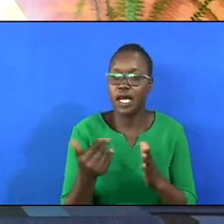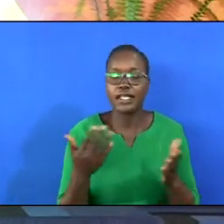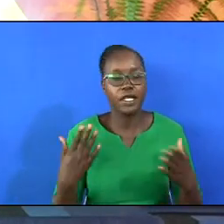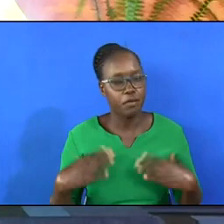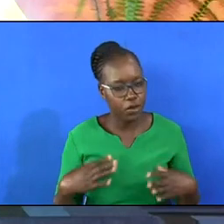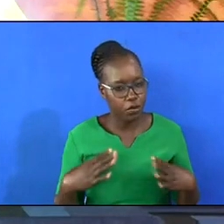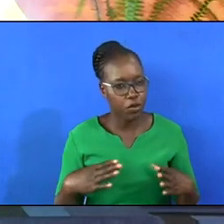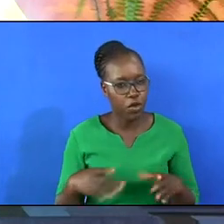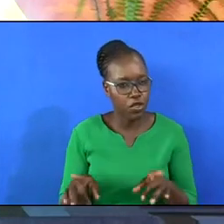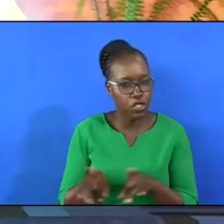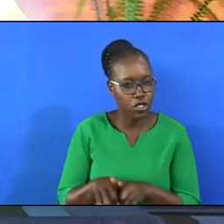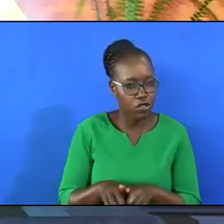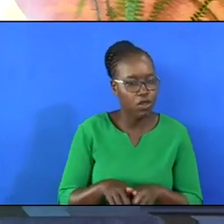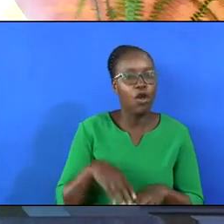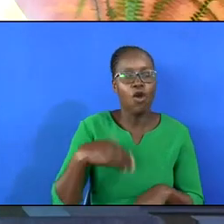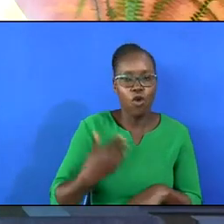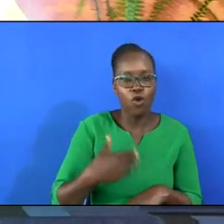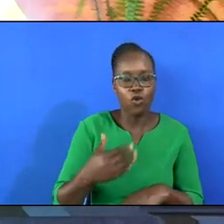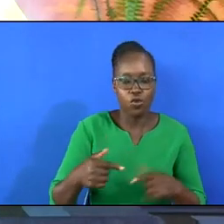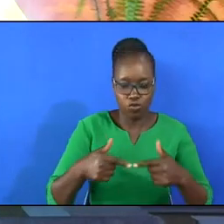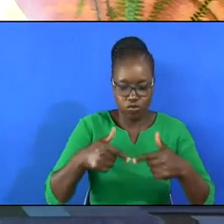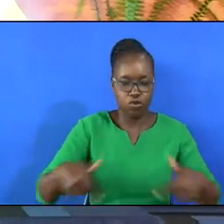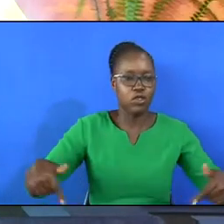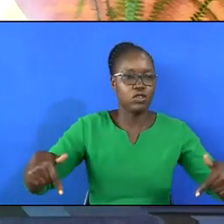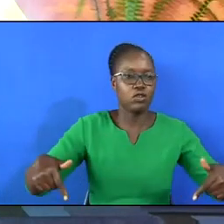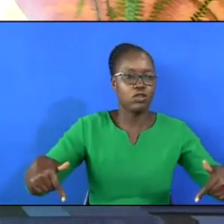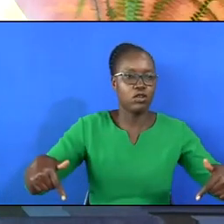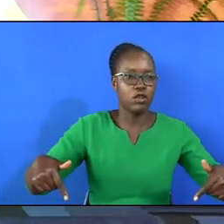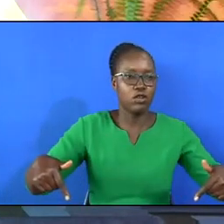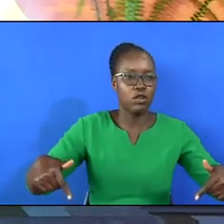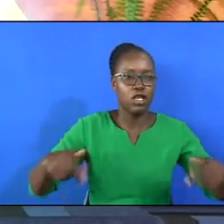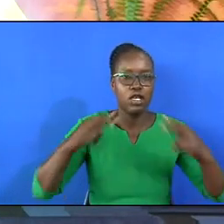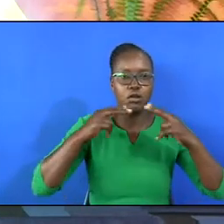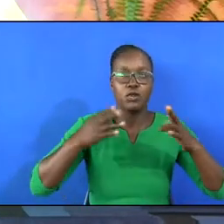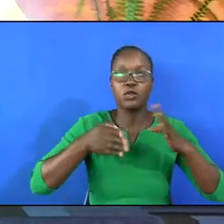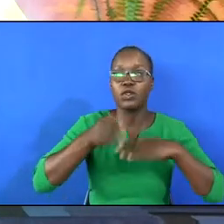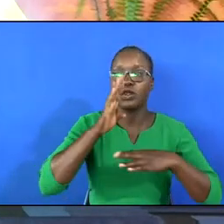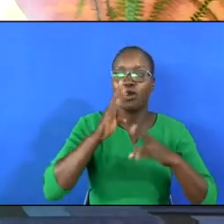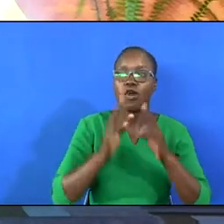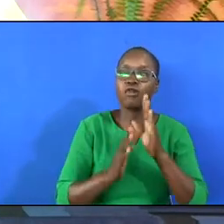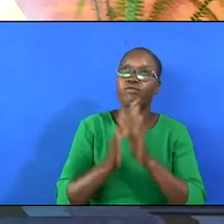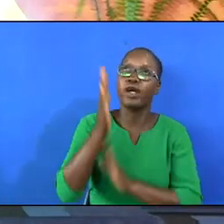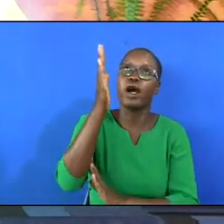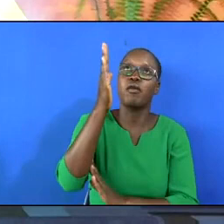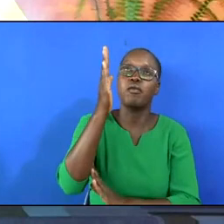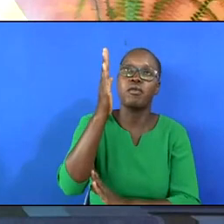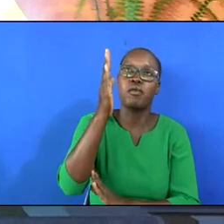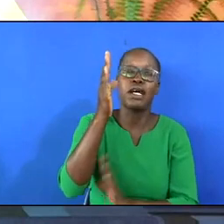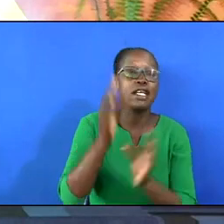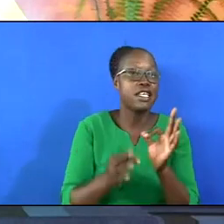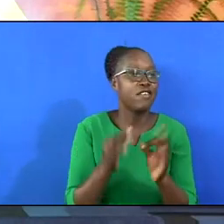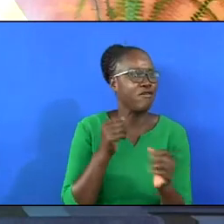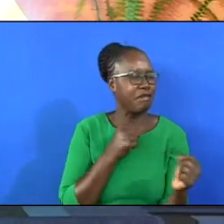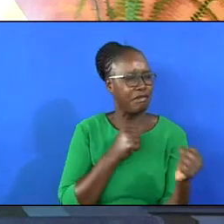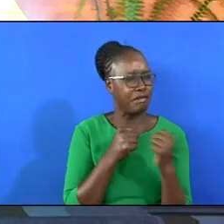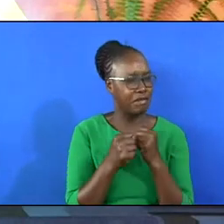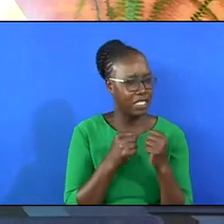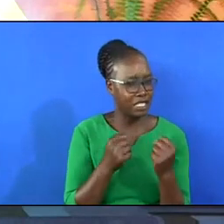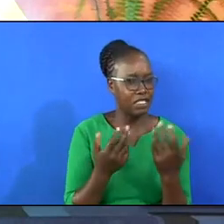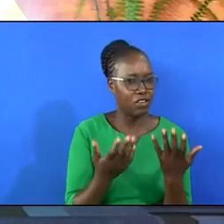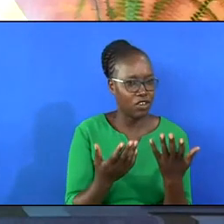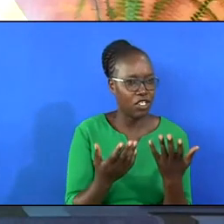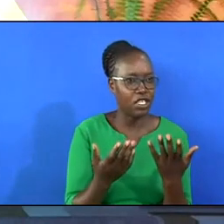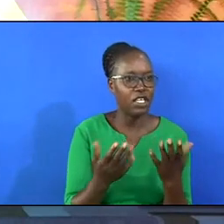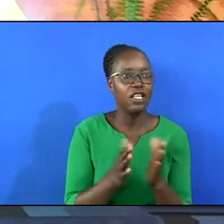being is always horizontal. Peace with God is vertical. If you find peace